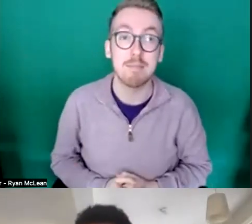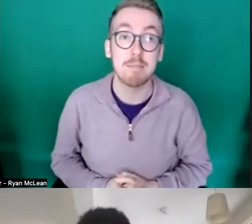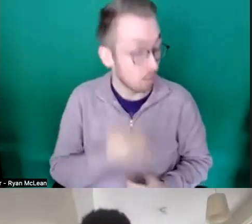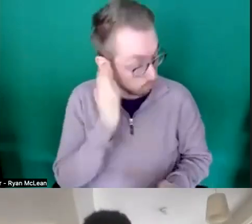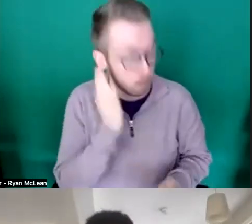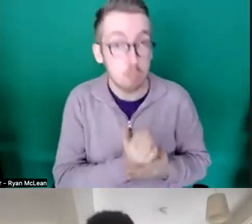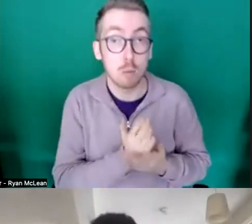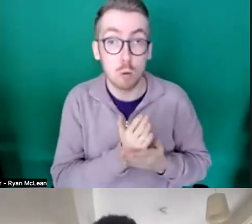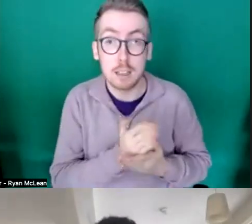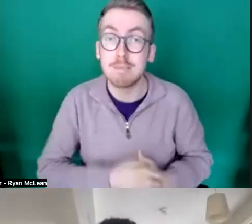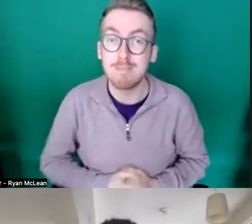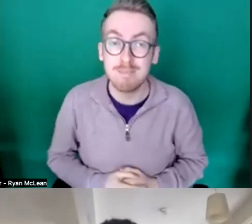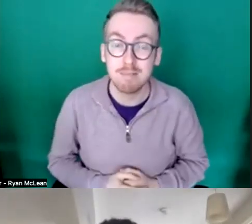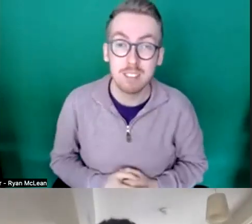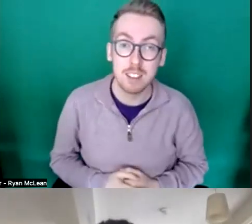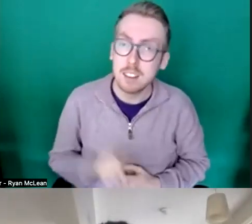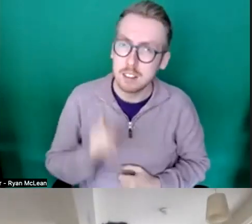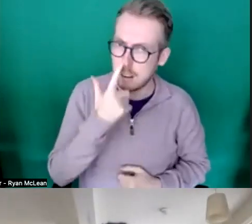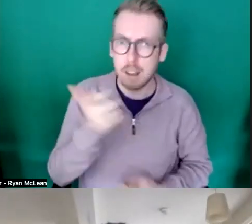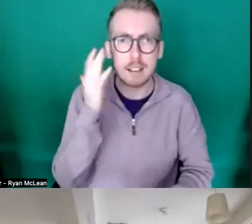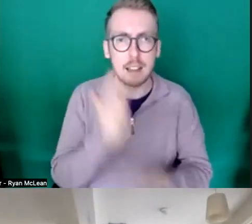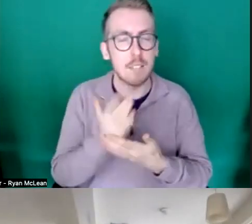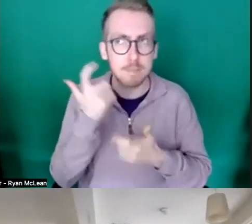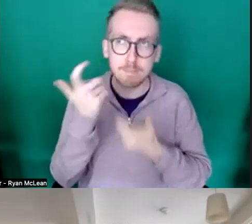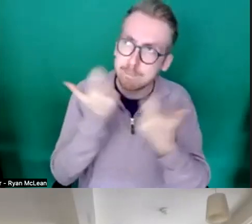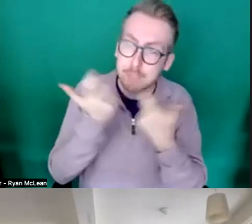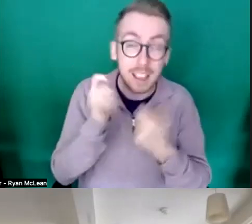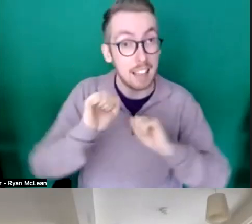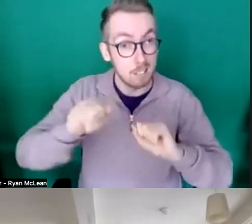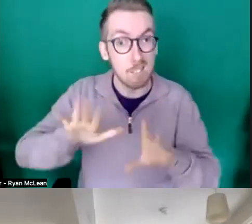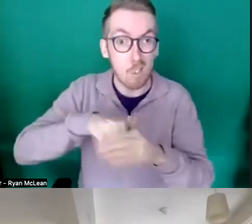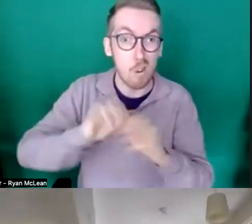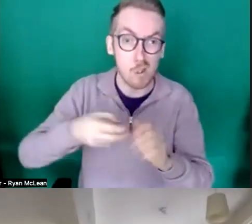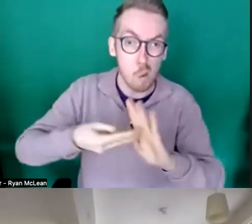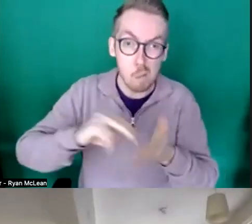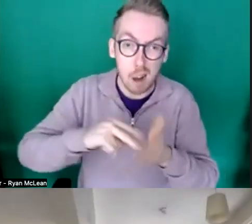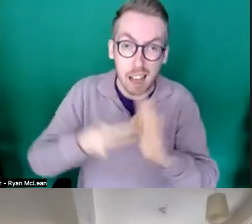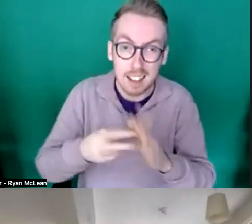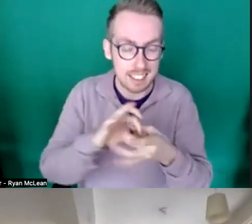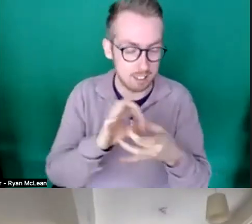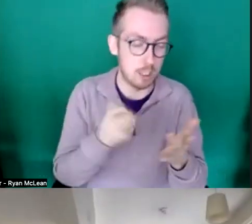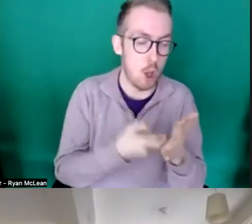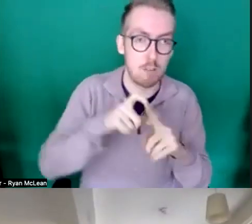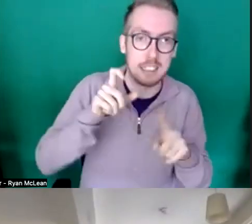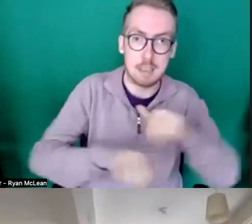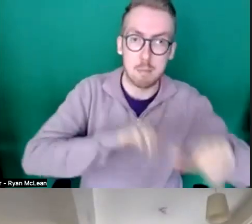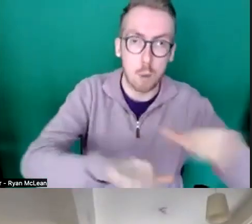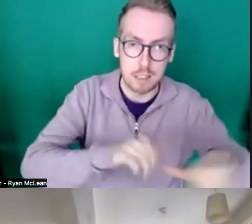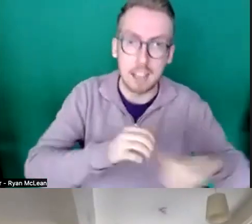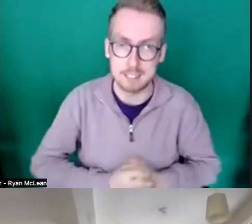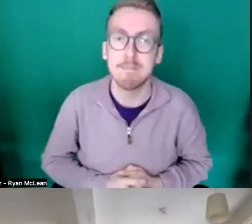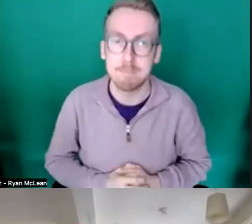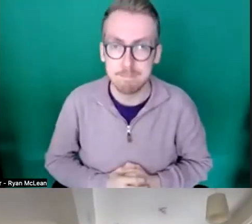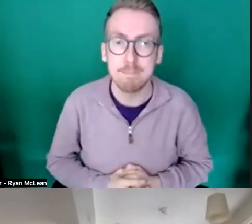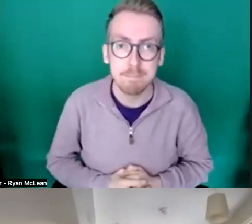um so yeah i mean you can definitely kind of look at that as part of your plans for kind of the r d process um and